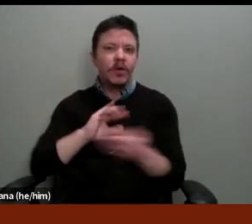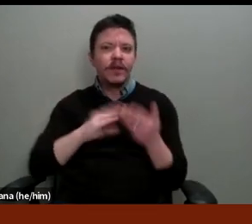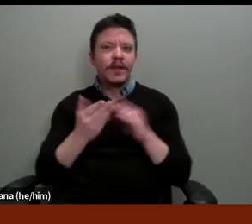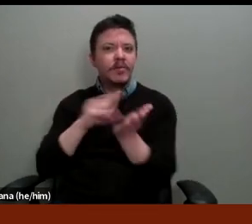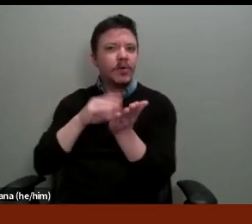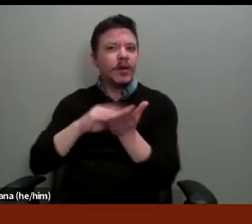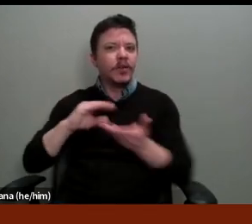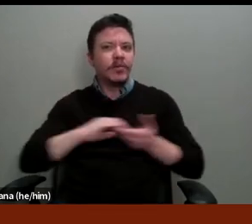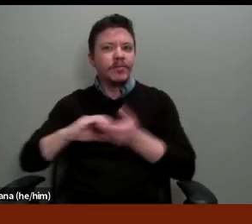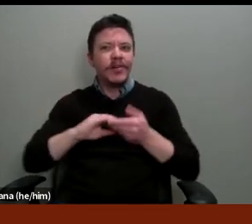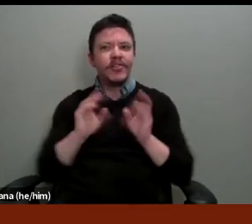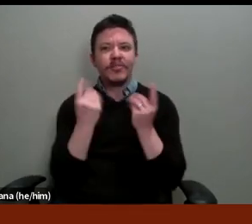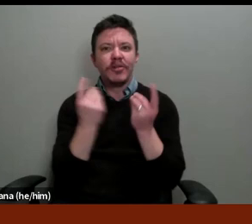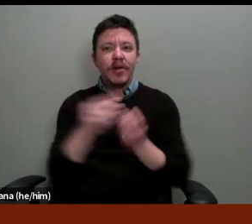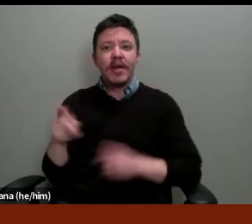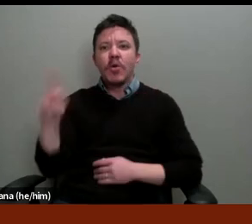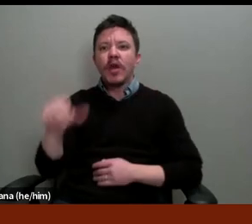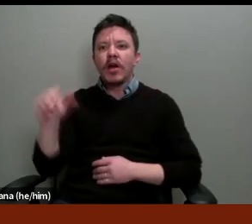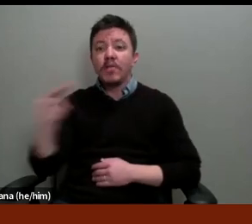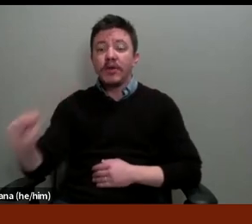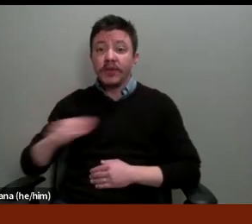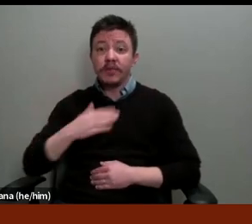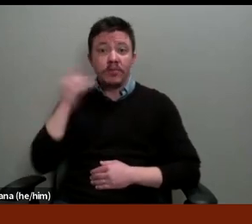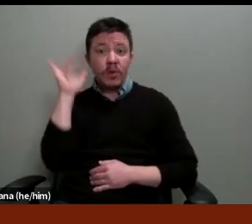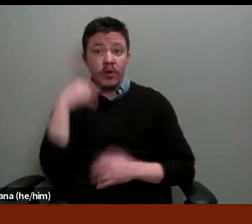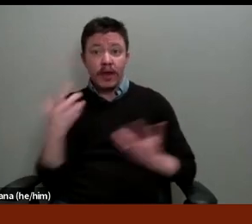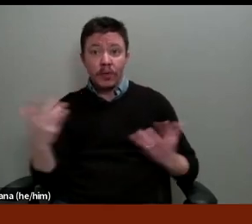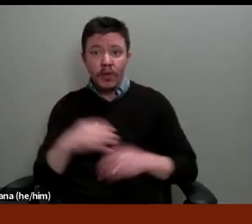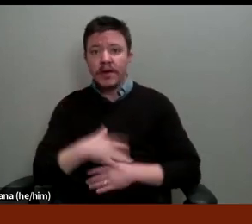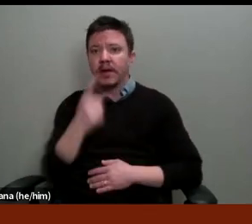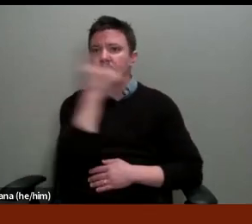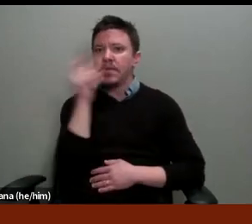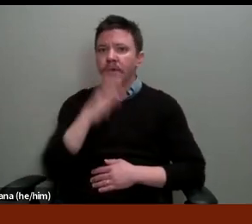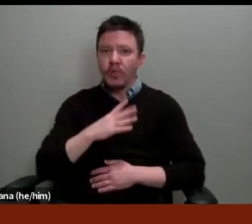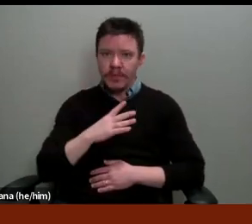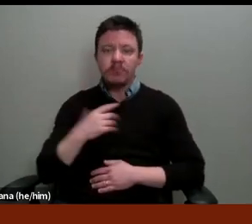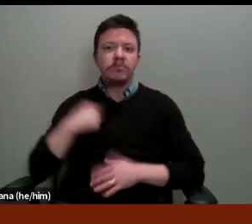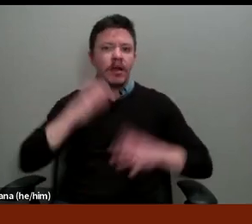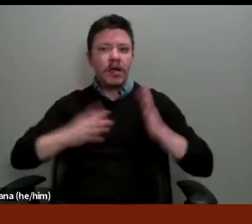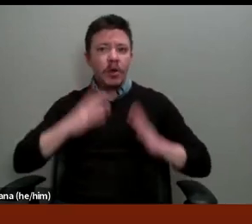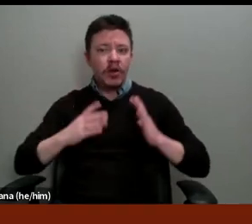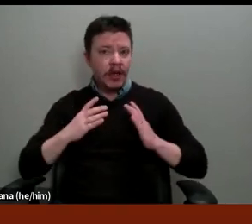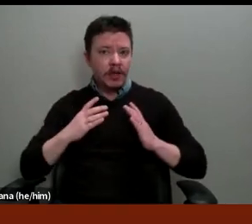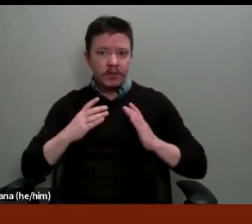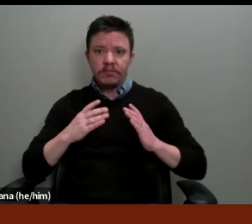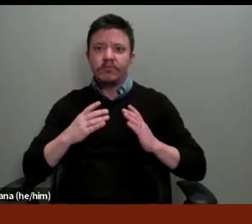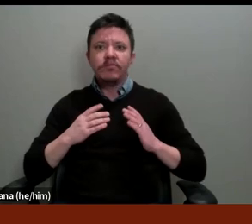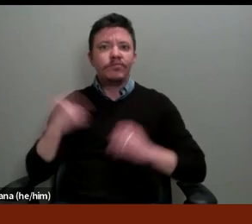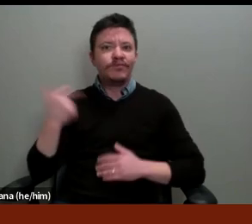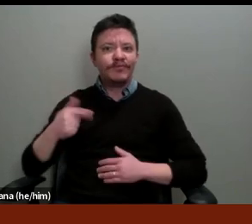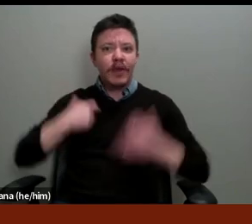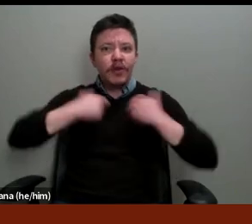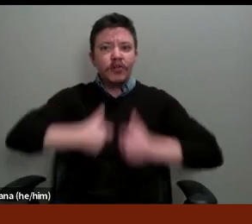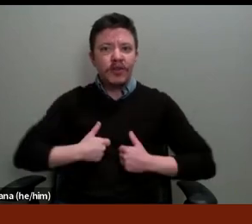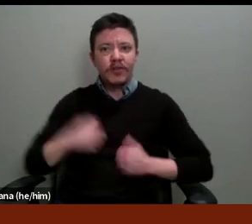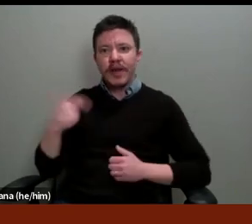Museum. And for my verbal description, I am a Black woman. I am wearing a green sweater and a green